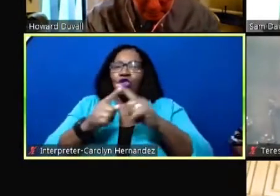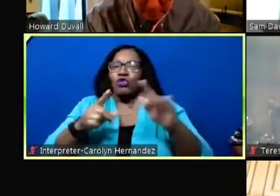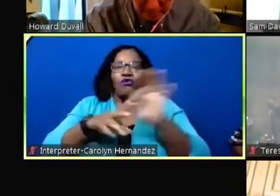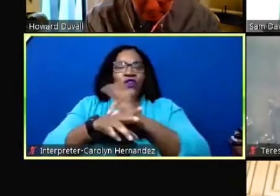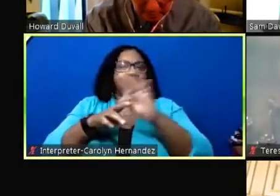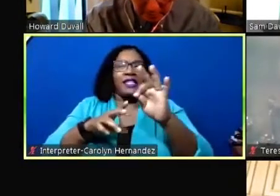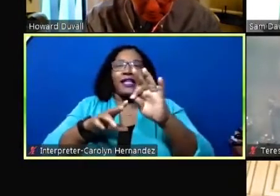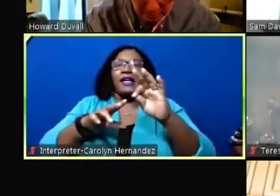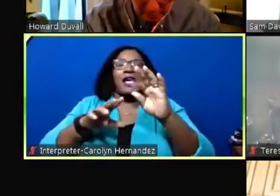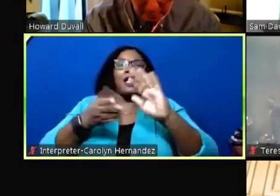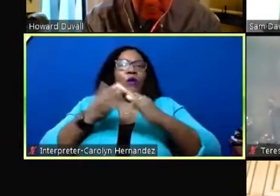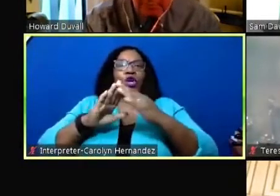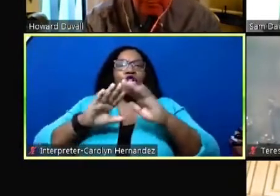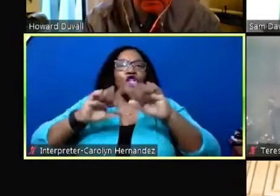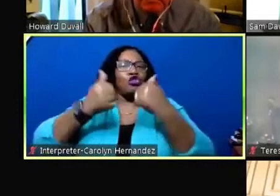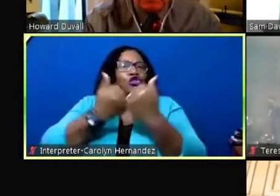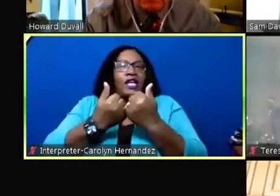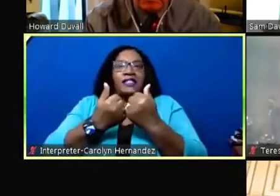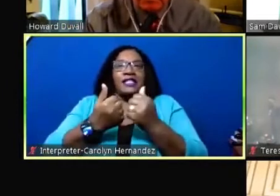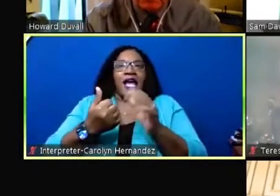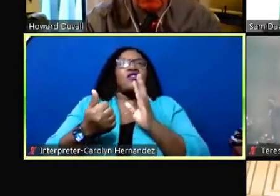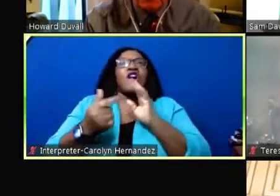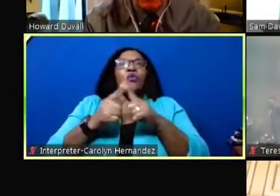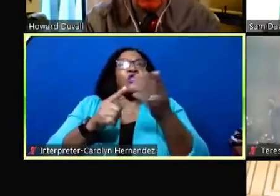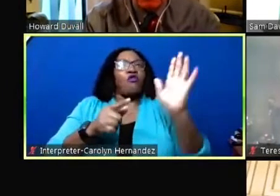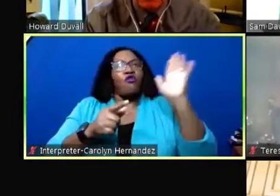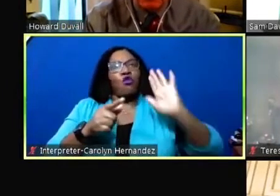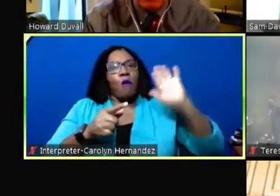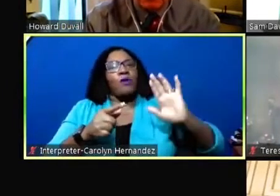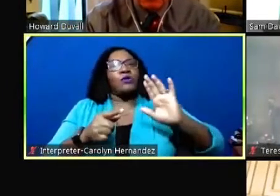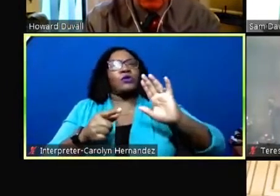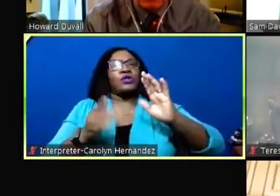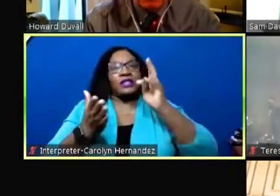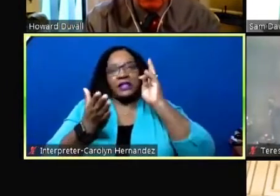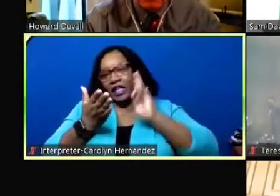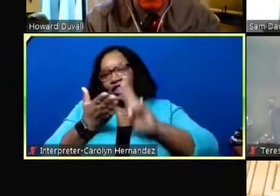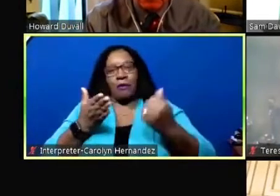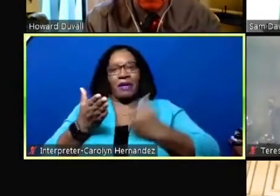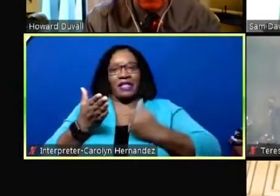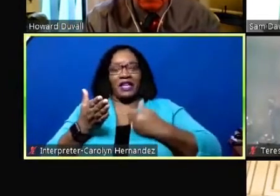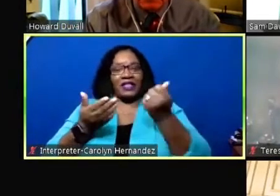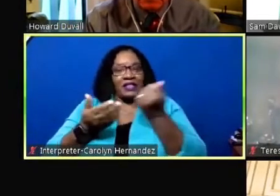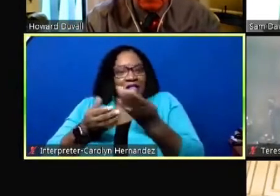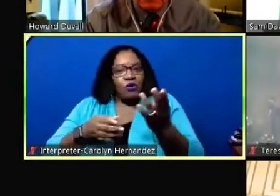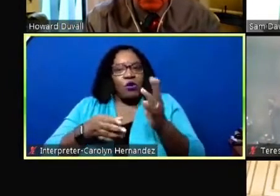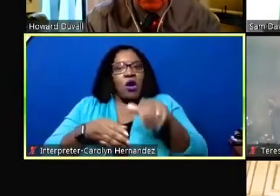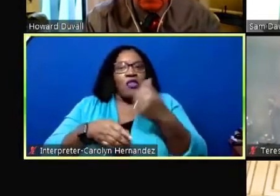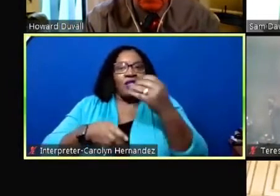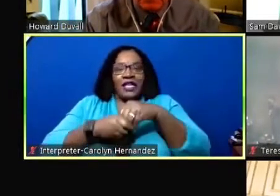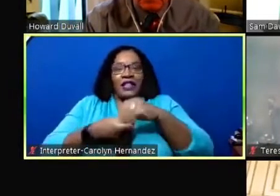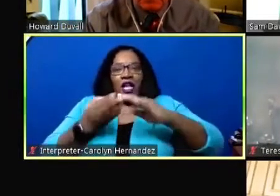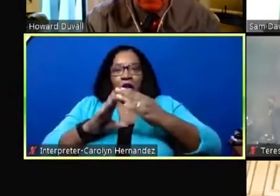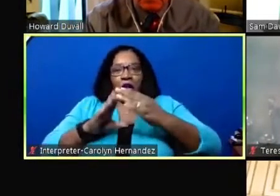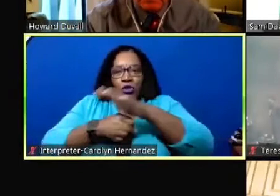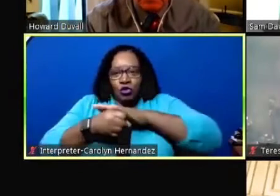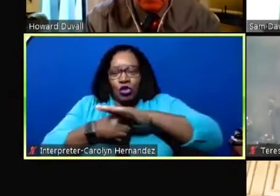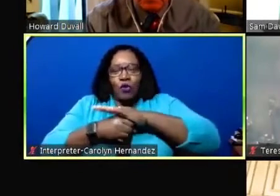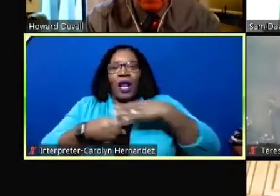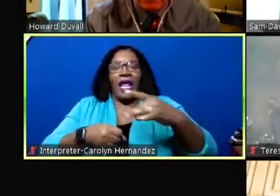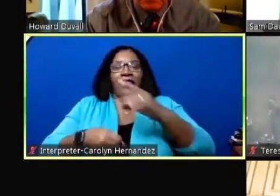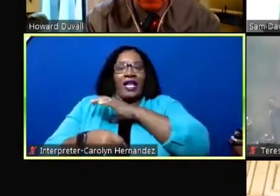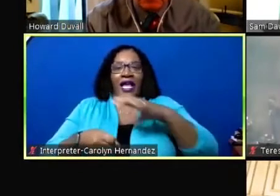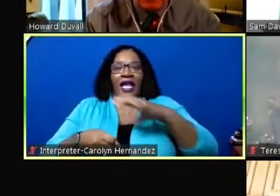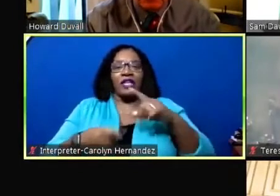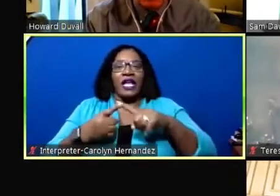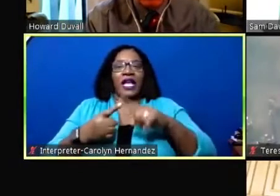association that i can tell i've spoken with the former secretary myself and several others in the neighborhood would like council and